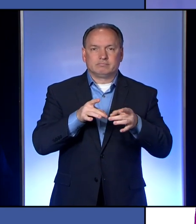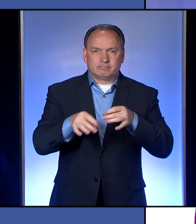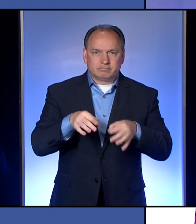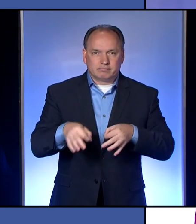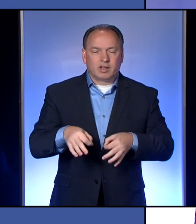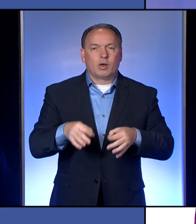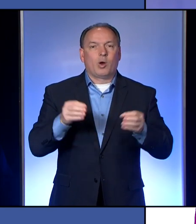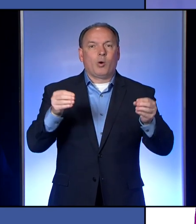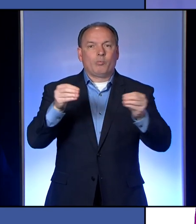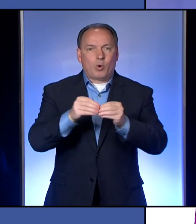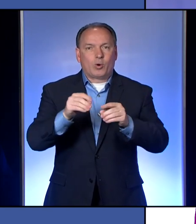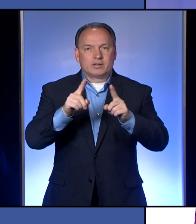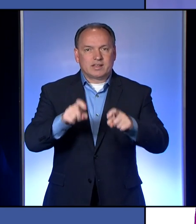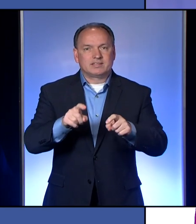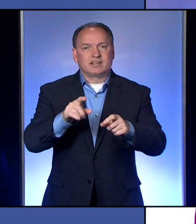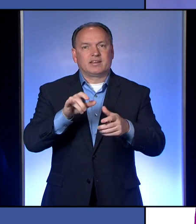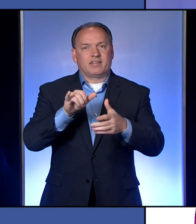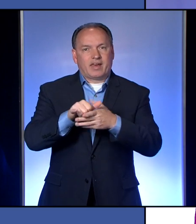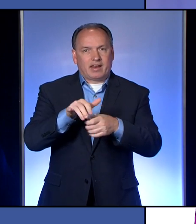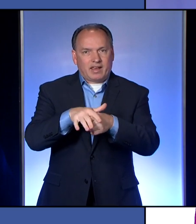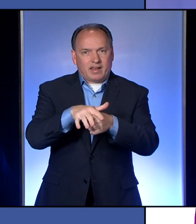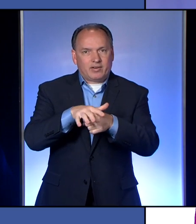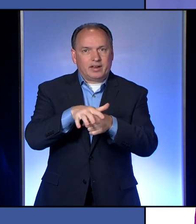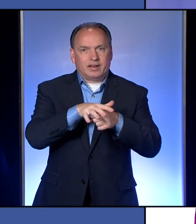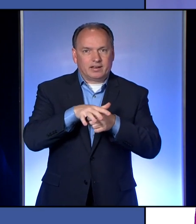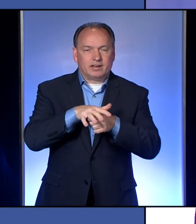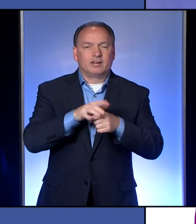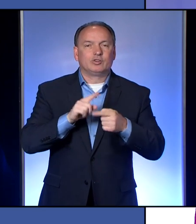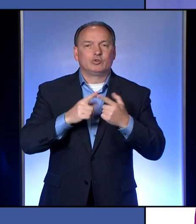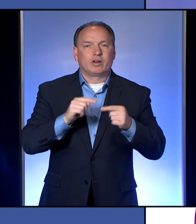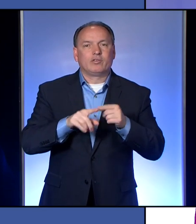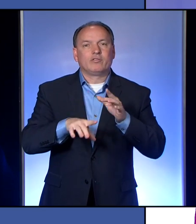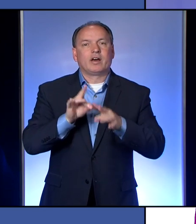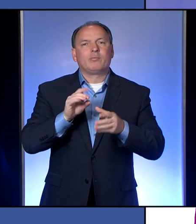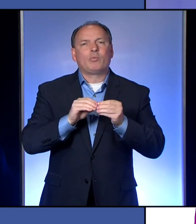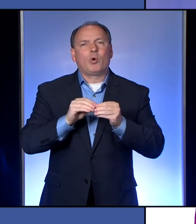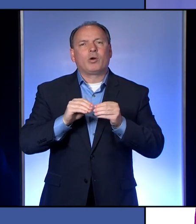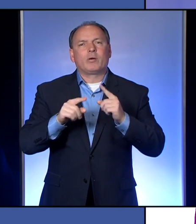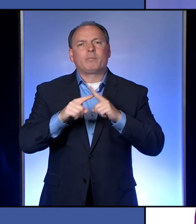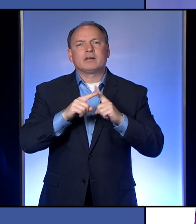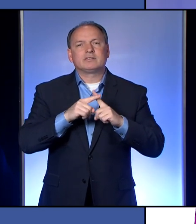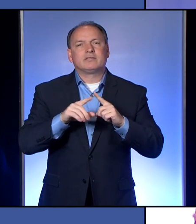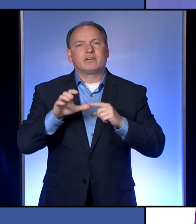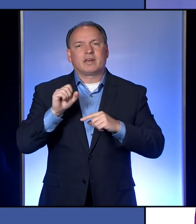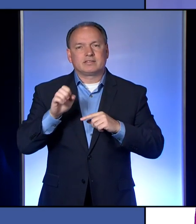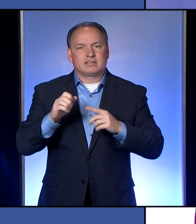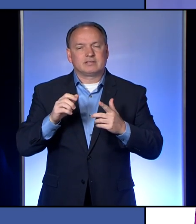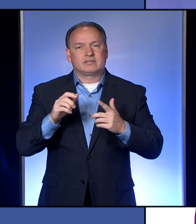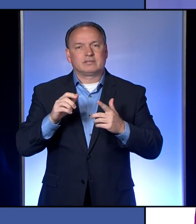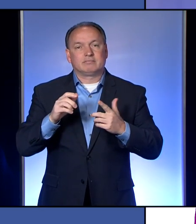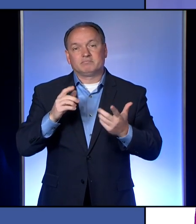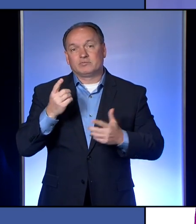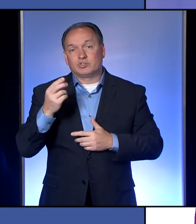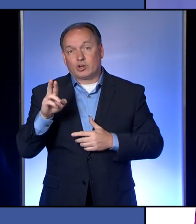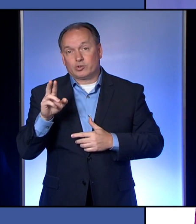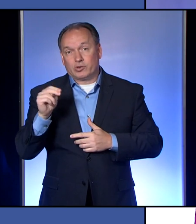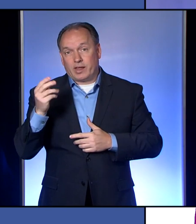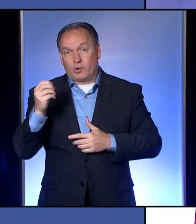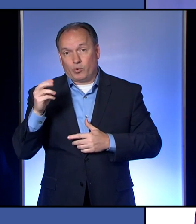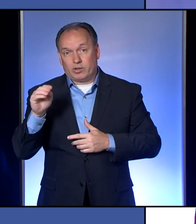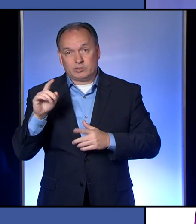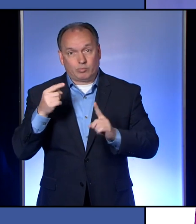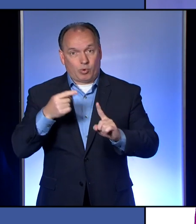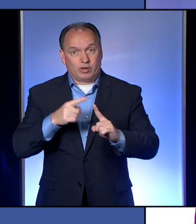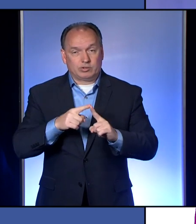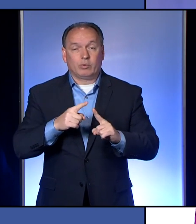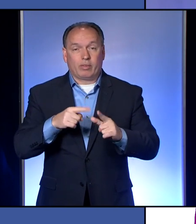testing in some of these urban neighborhoods to try to, to try to find more of the positive cases to Dr. Nadwerney's point so that we can